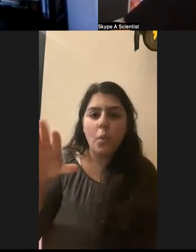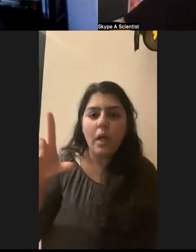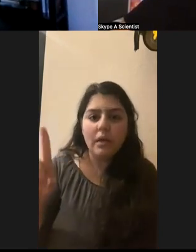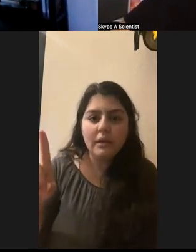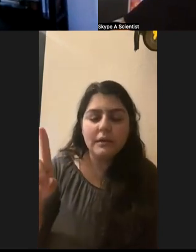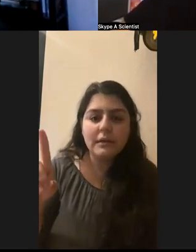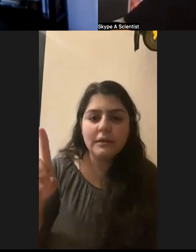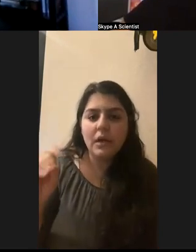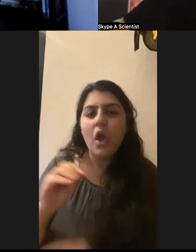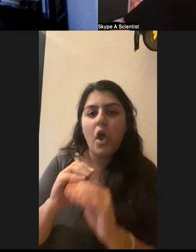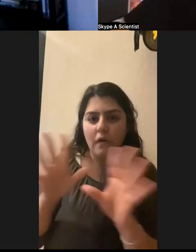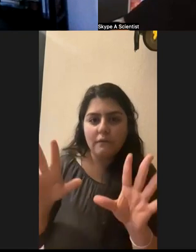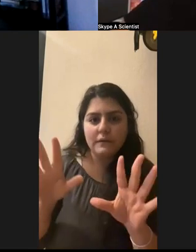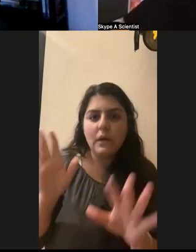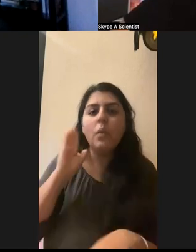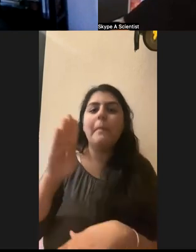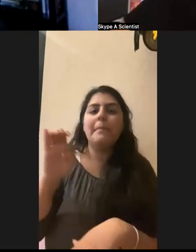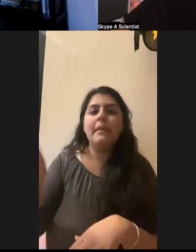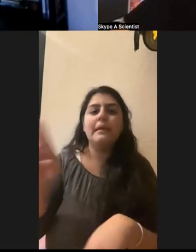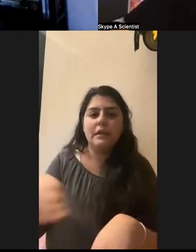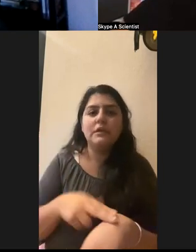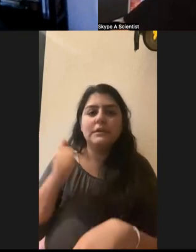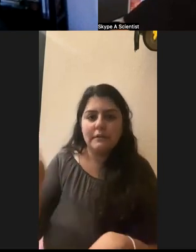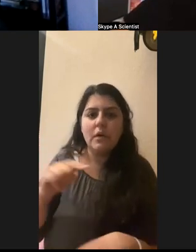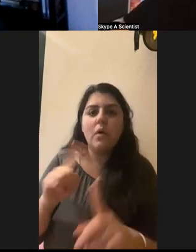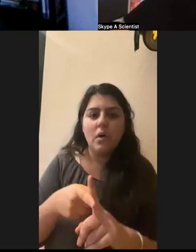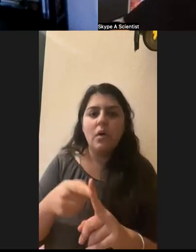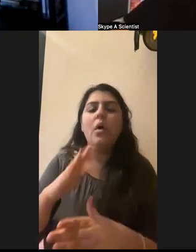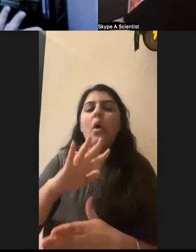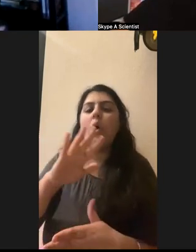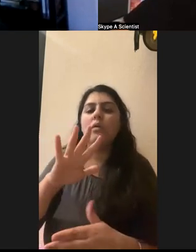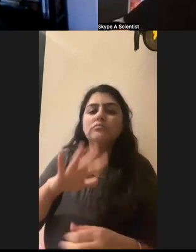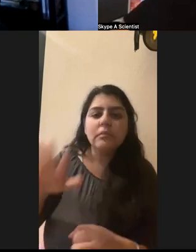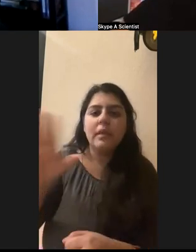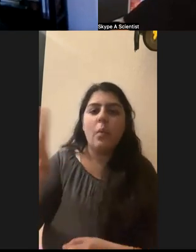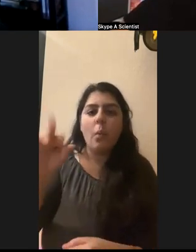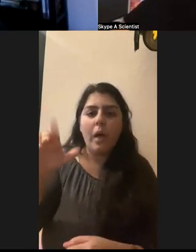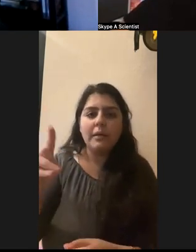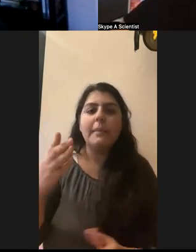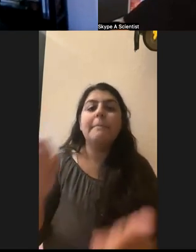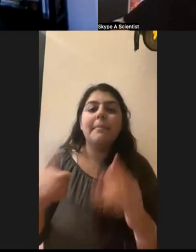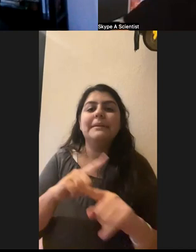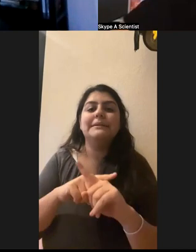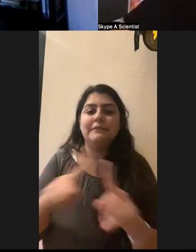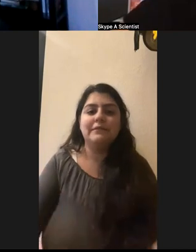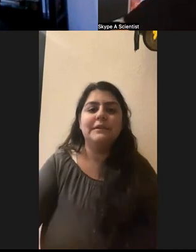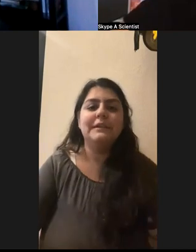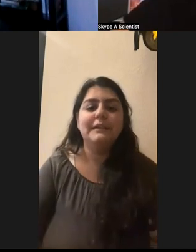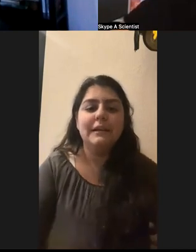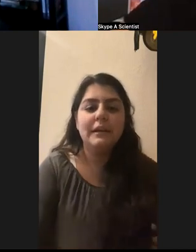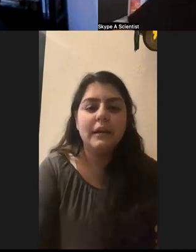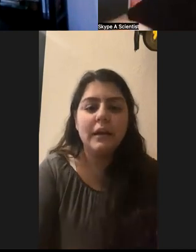obviously they're going to be their natural selves, but even when we're around them in the wild, we get close to them. They may act different than they normally would be obviously.